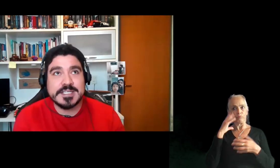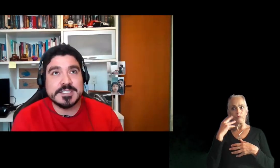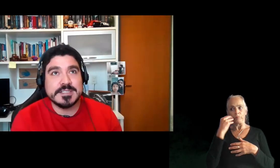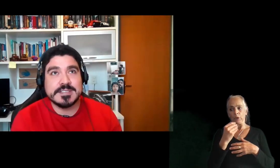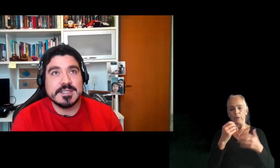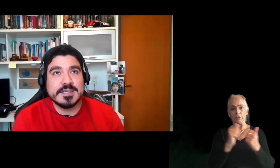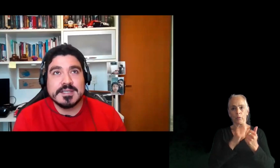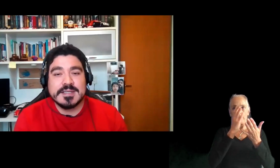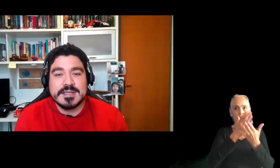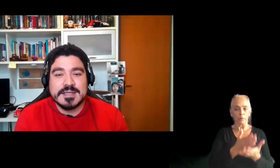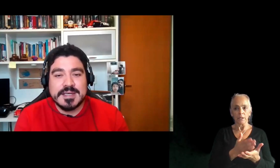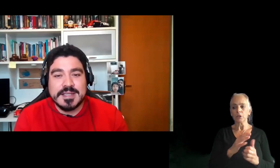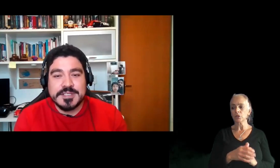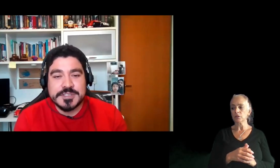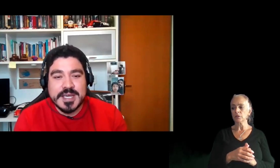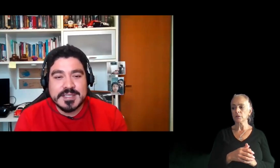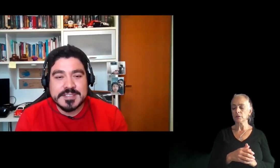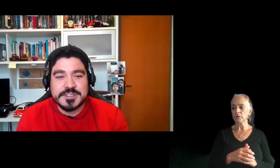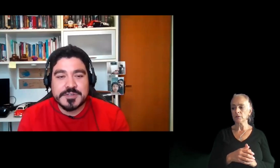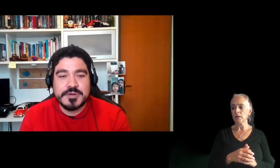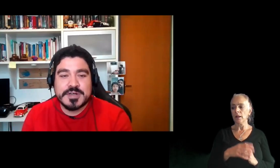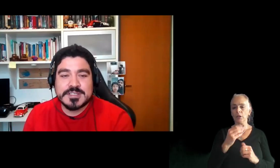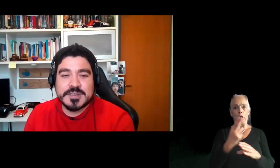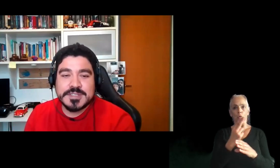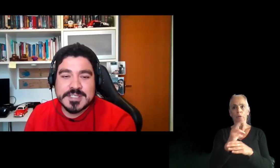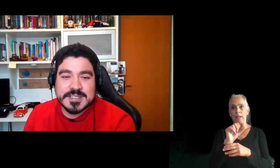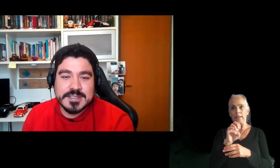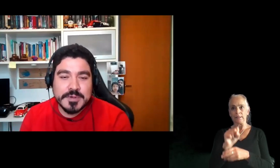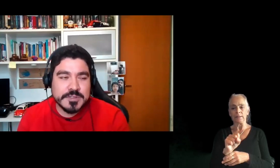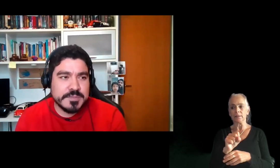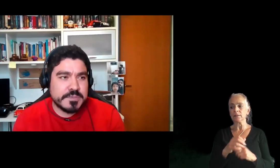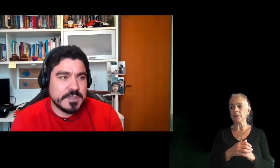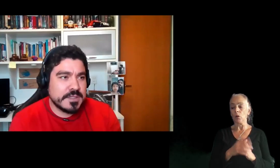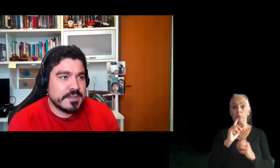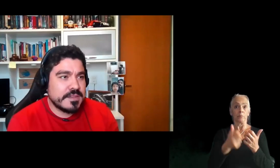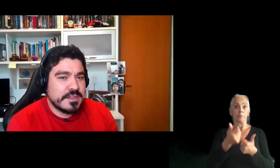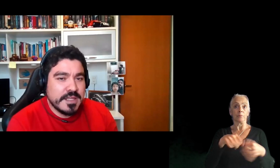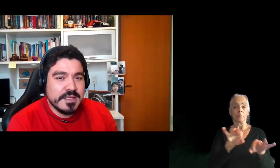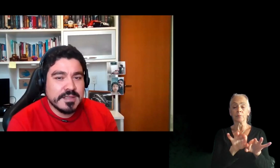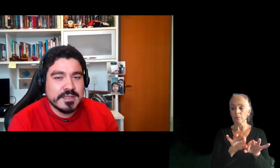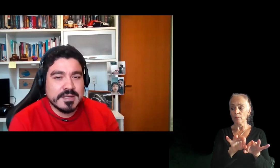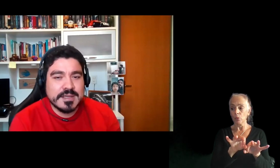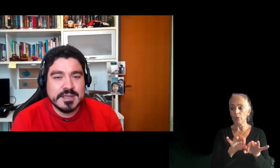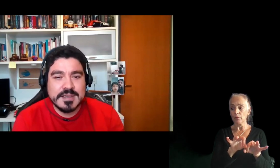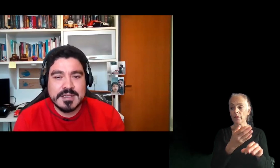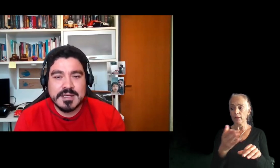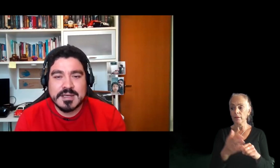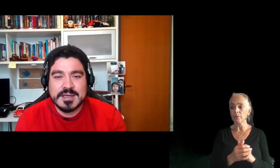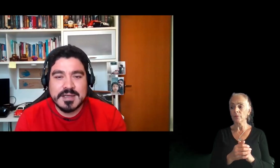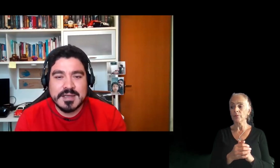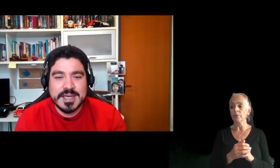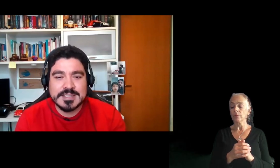documentations and use cases covering. So in the sense, the most important thing, uh,